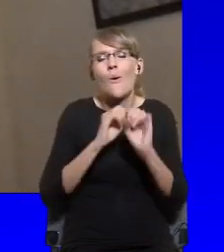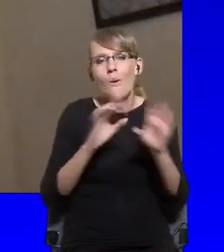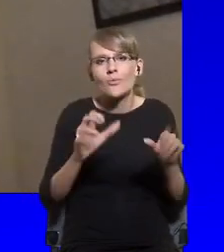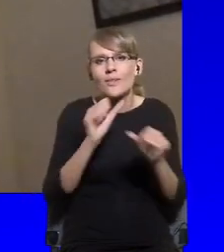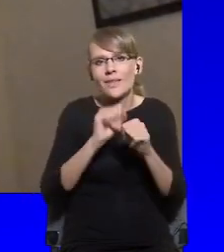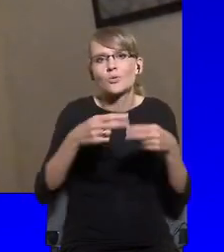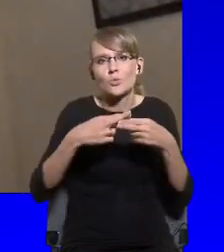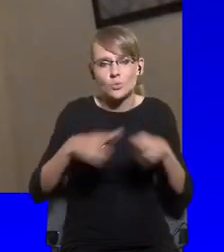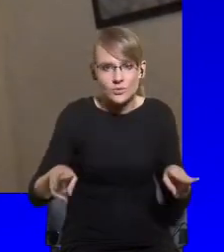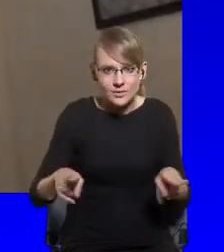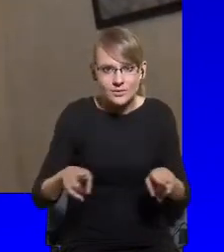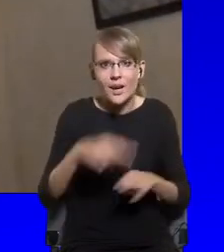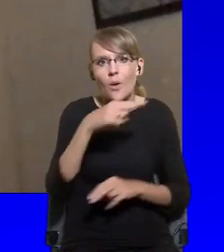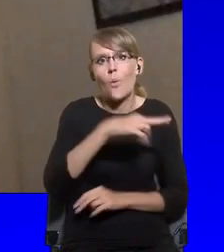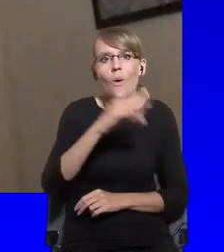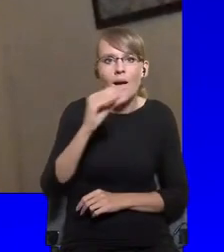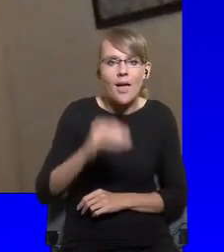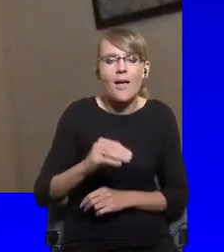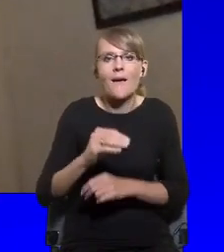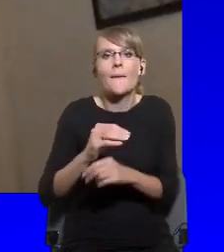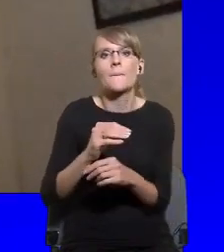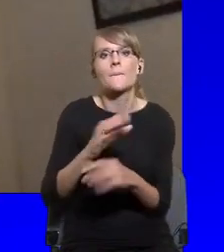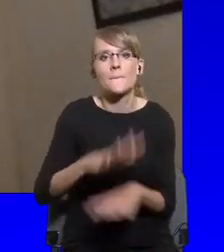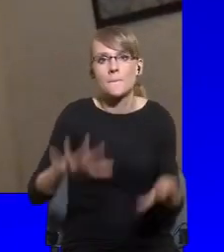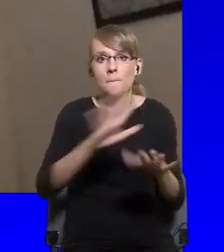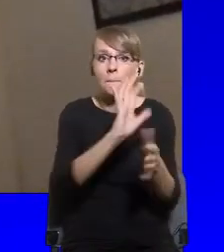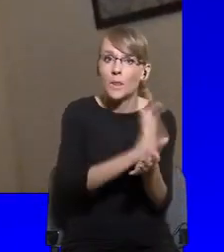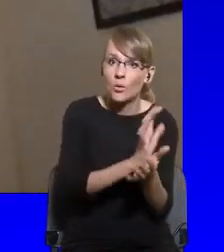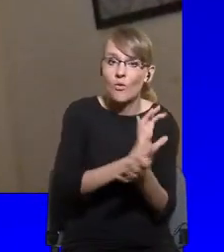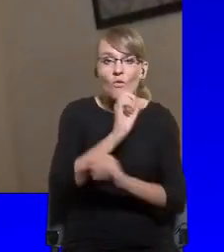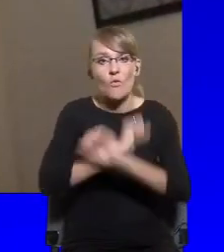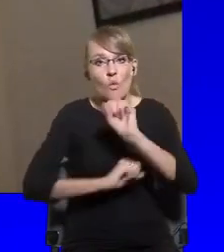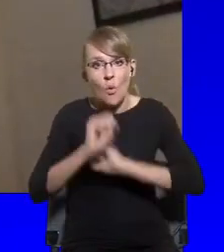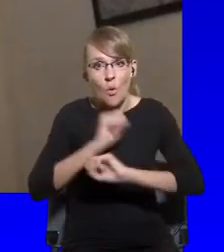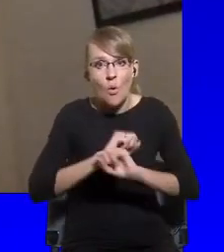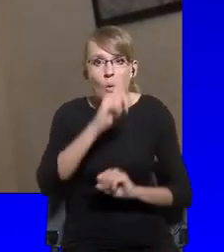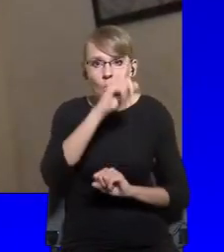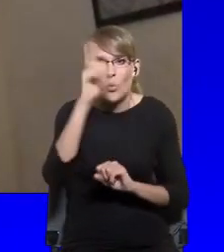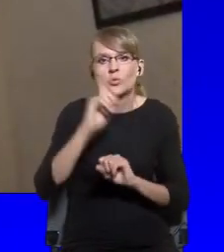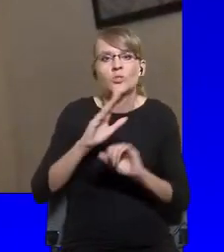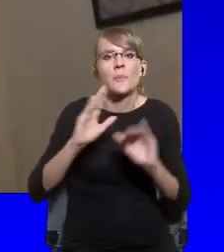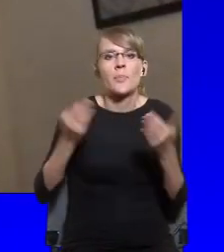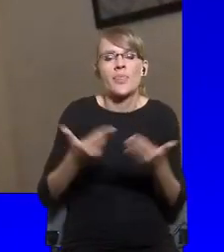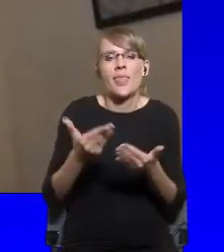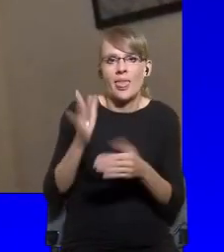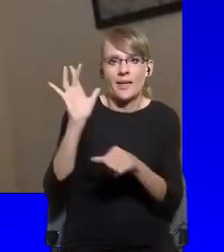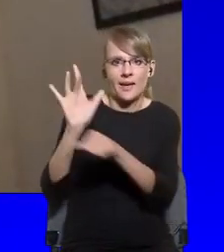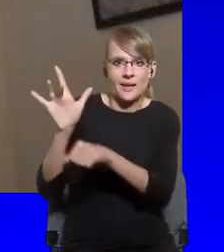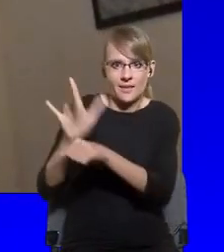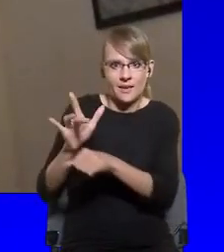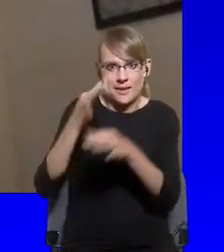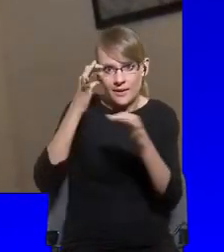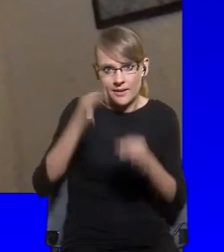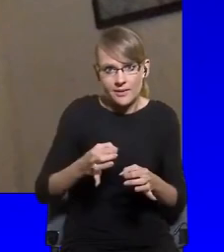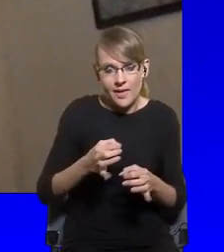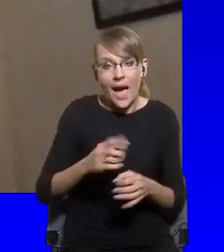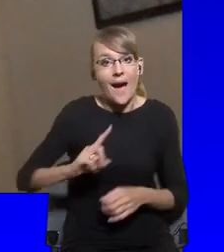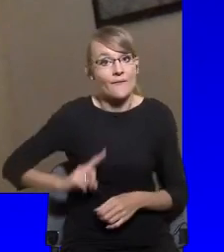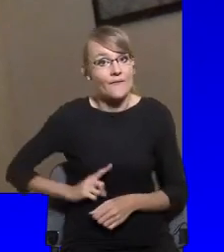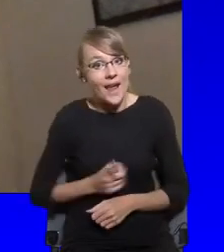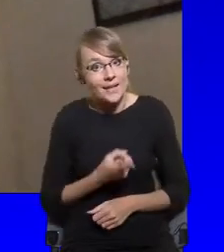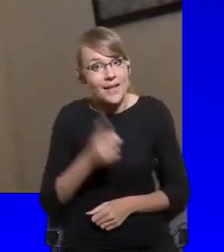Bulgaria, for example, people are less critical of China than they are in, you know, in France or Germany.